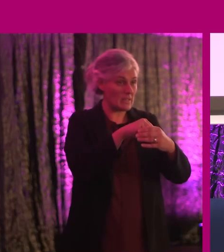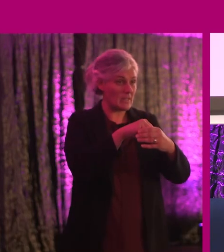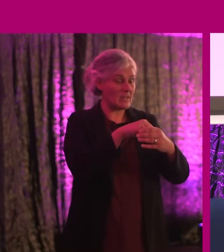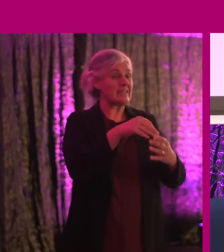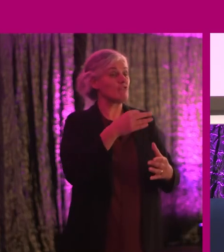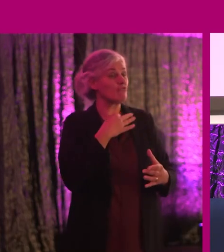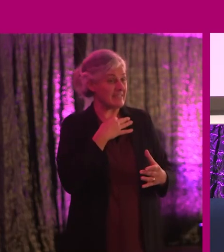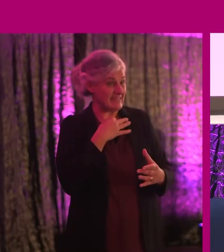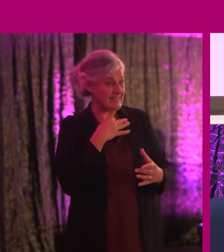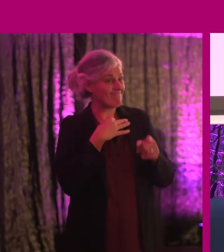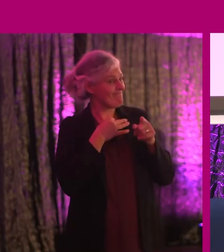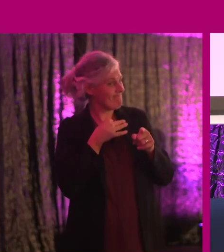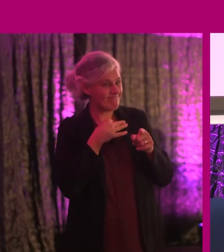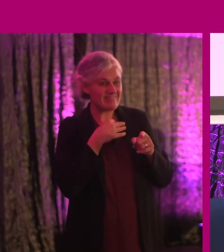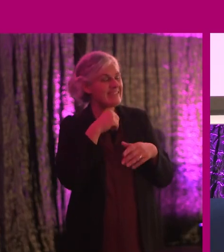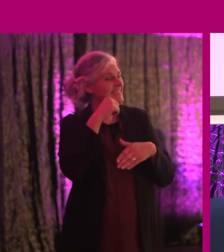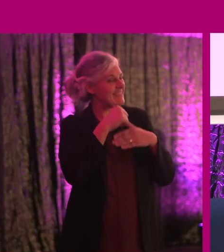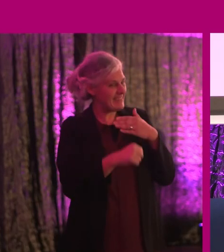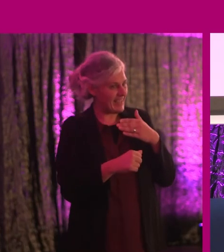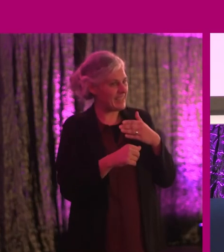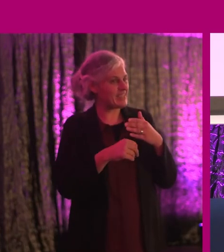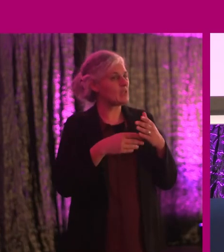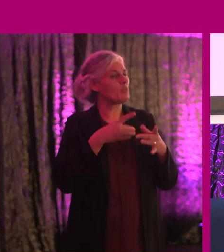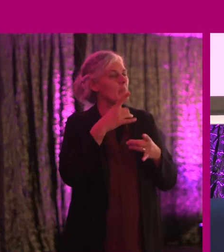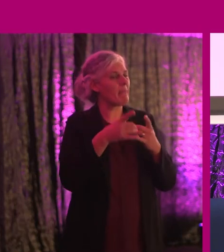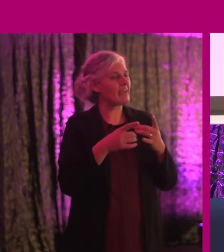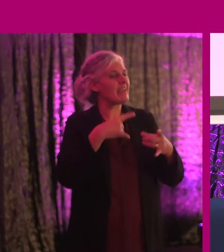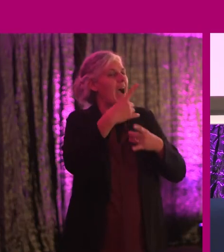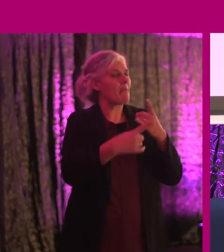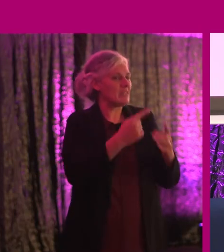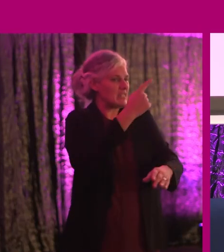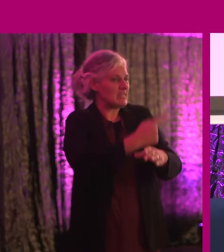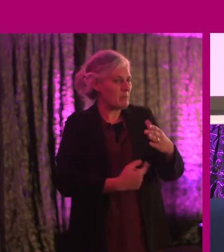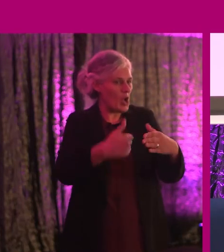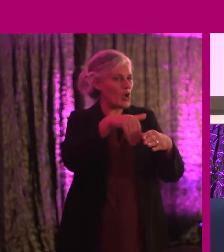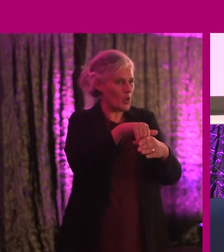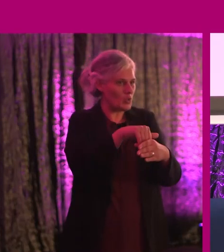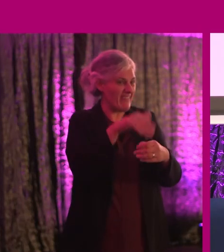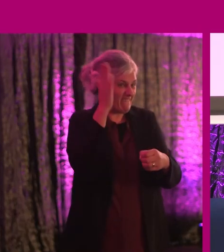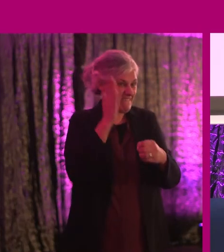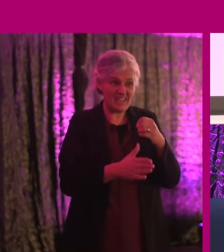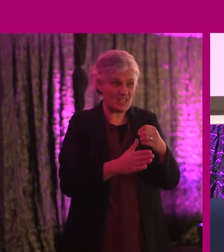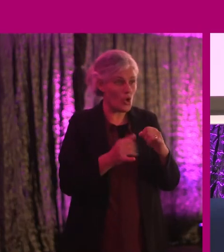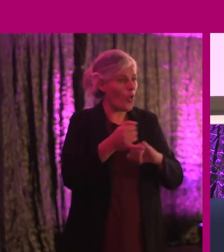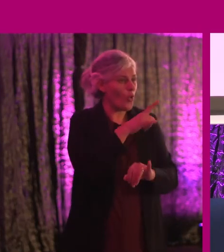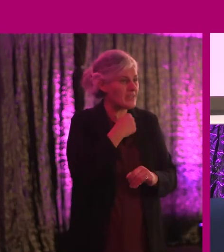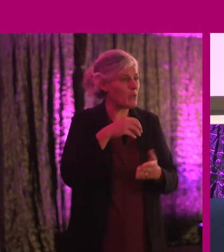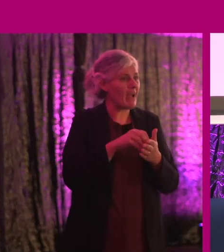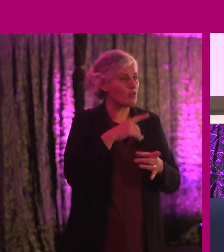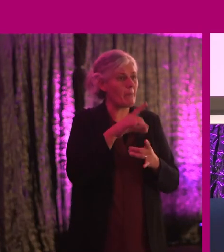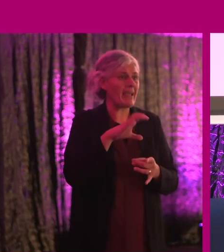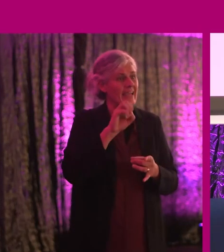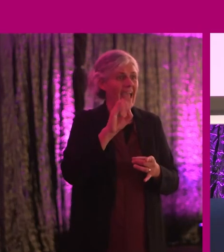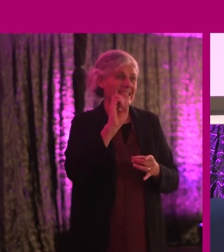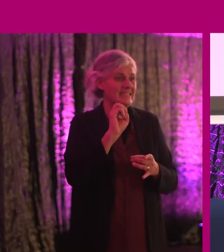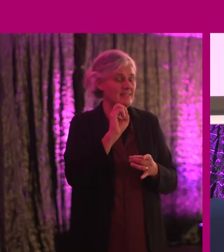days of making the case for disability inclusion are over. Who ever said we had to make the case for people in